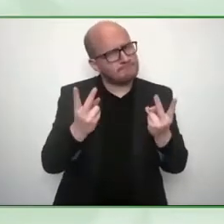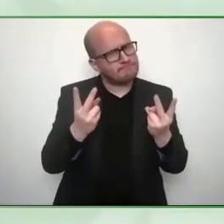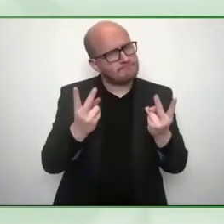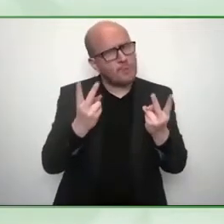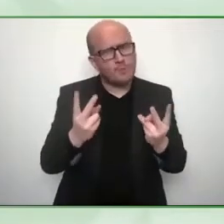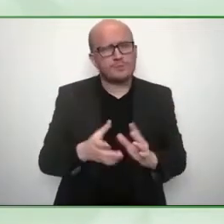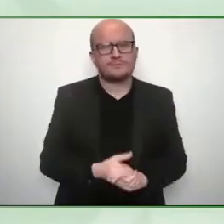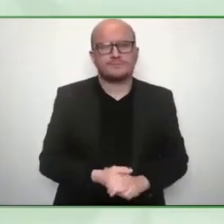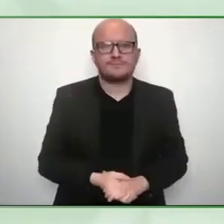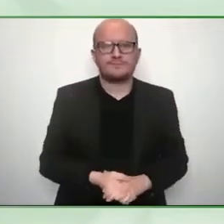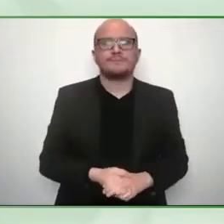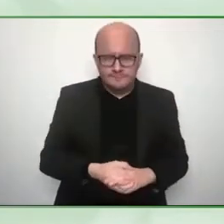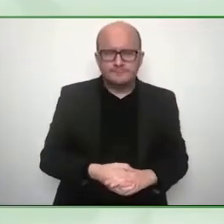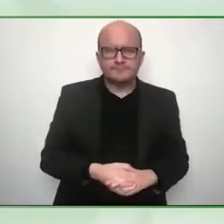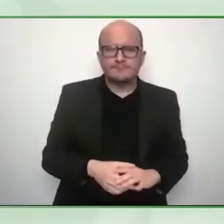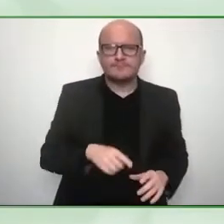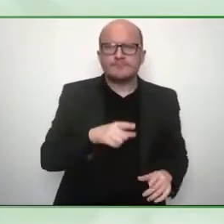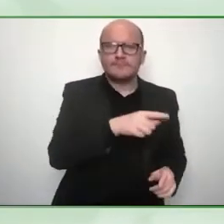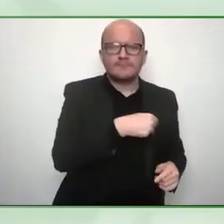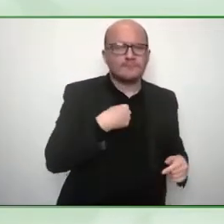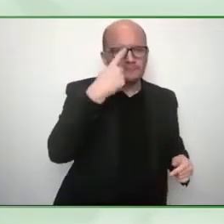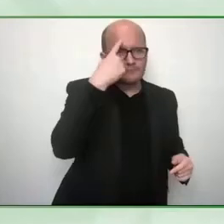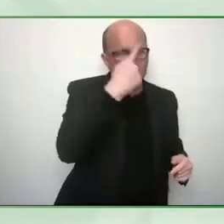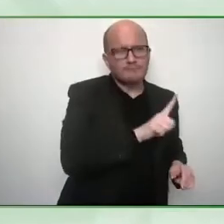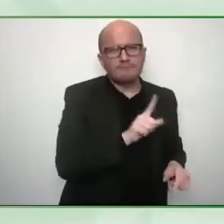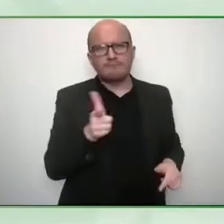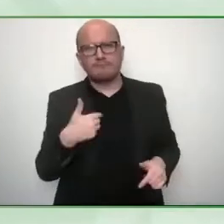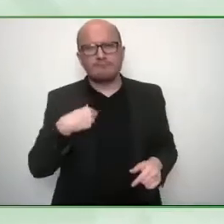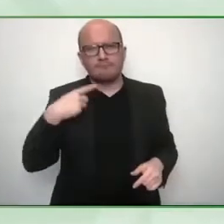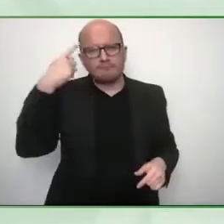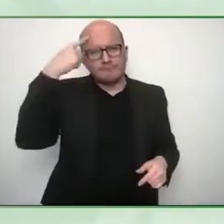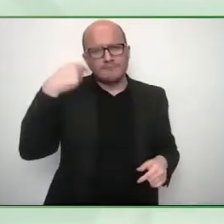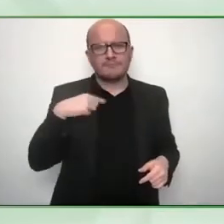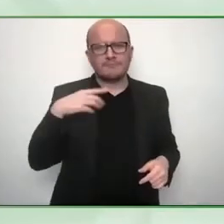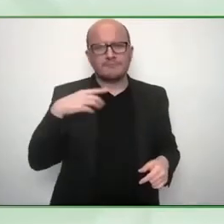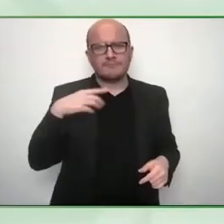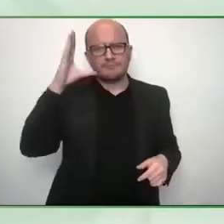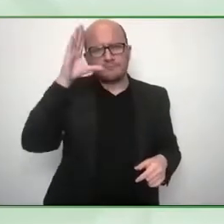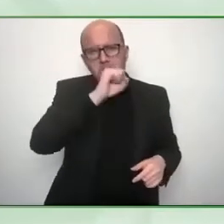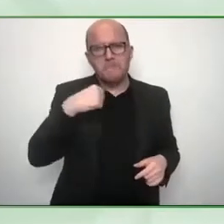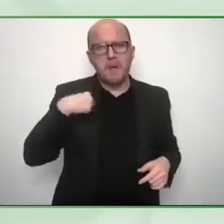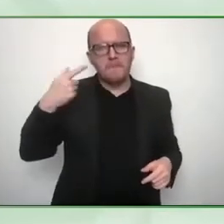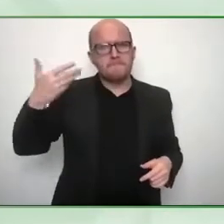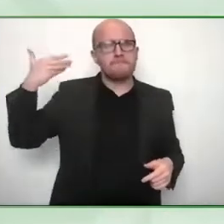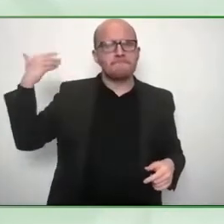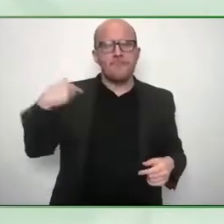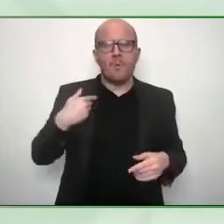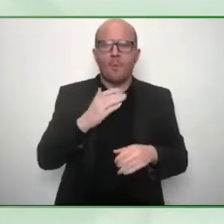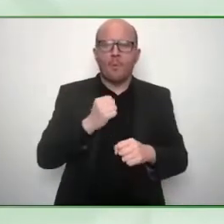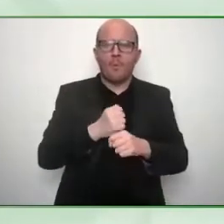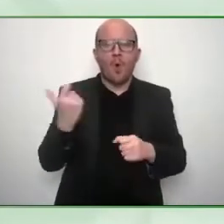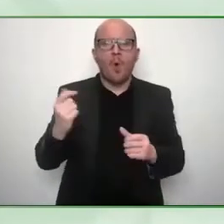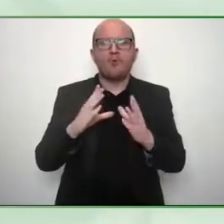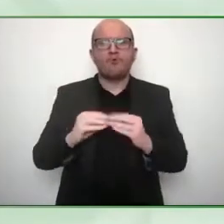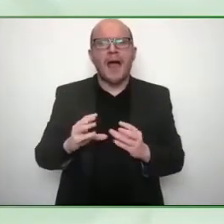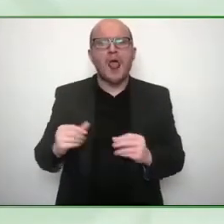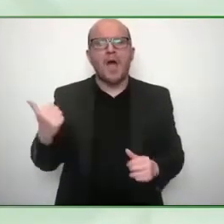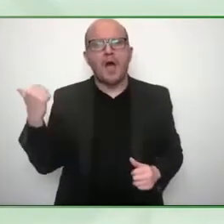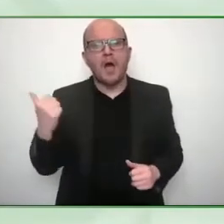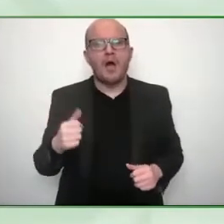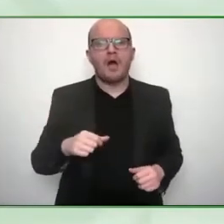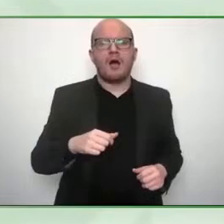it wasn't that we were trying we couldn't possibly say we were putting speech language pathologists out of work because there weren't any right right